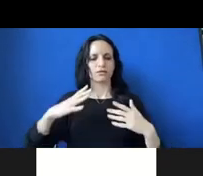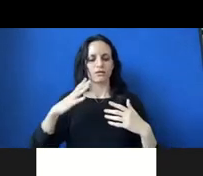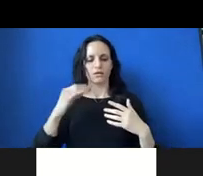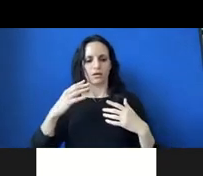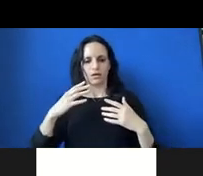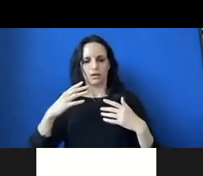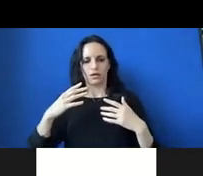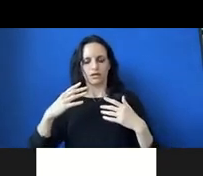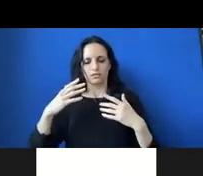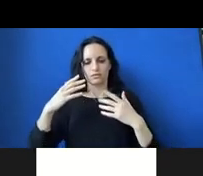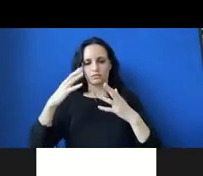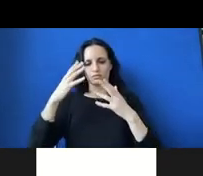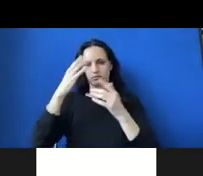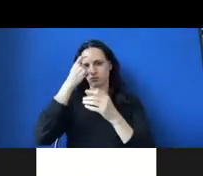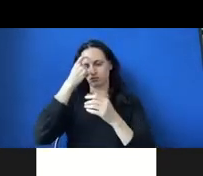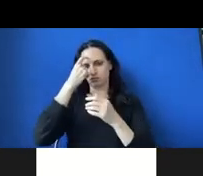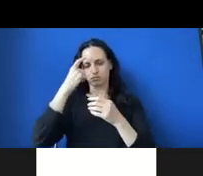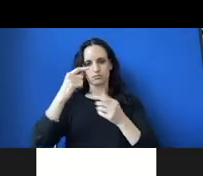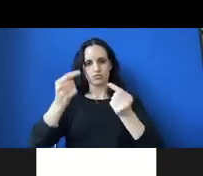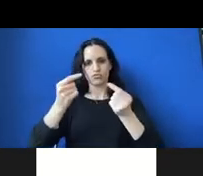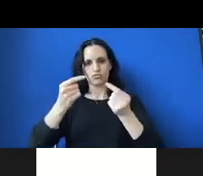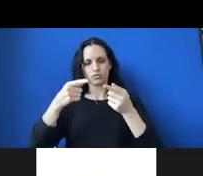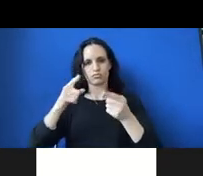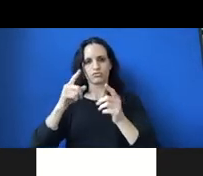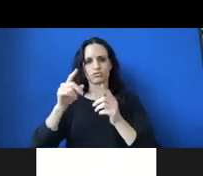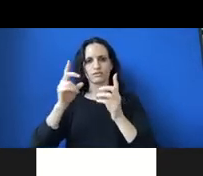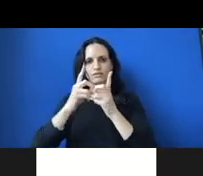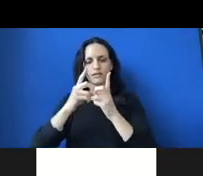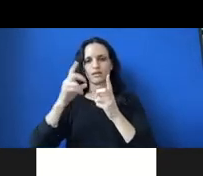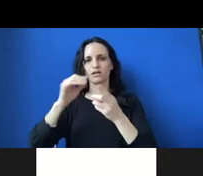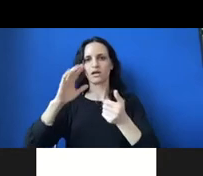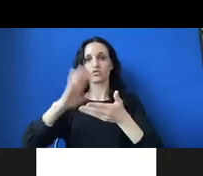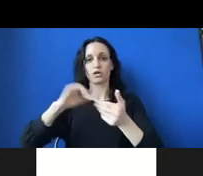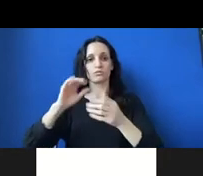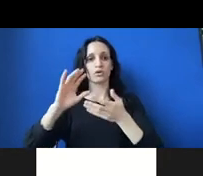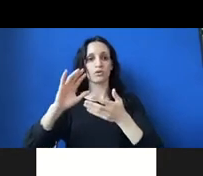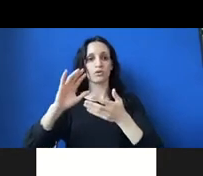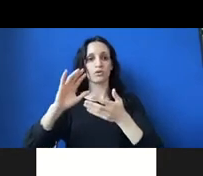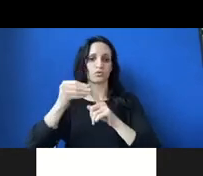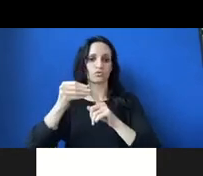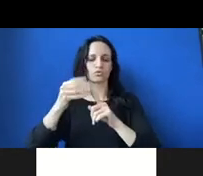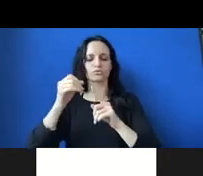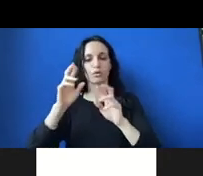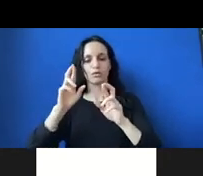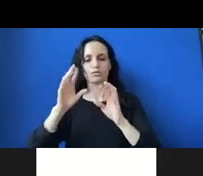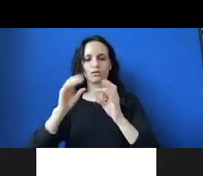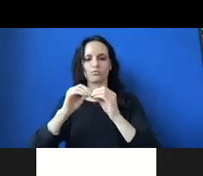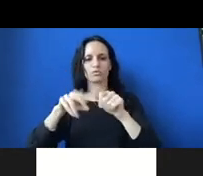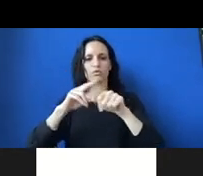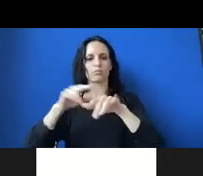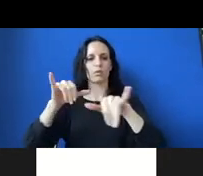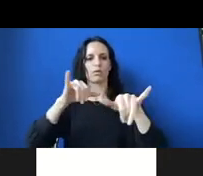some of the thoughts of my interview participants highlighted here suggest that perhaps a normalization of the, of these pandemic dating